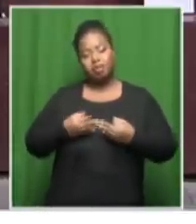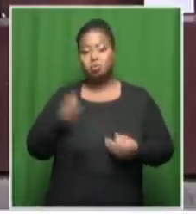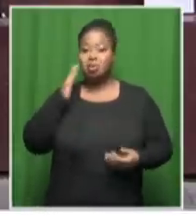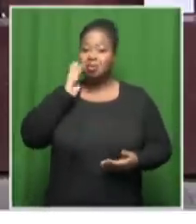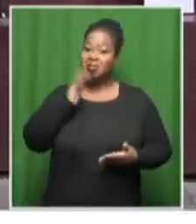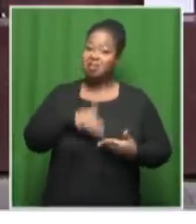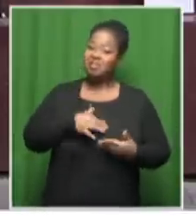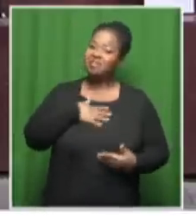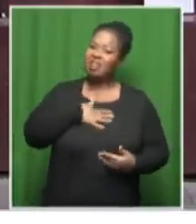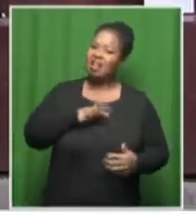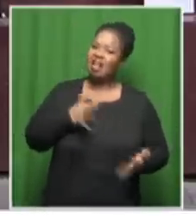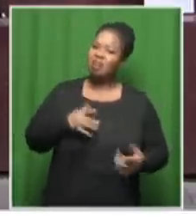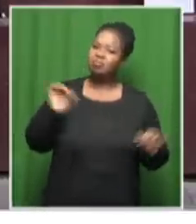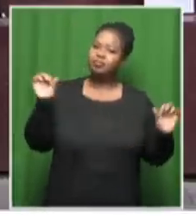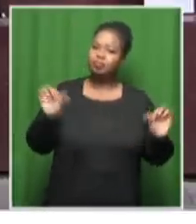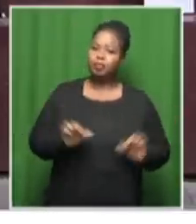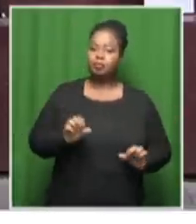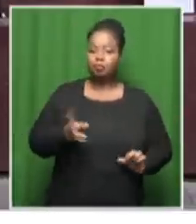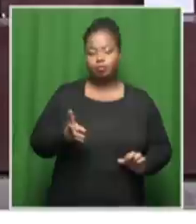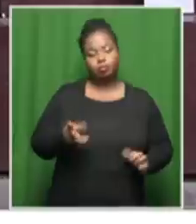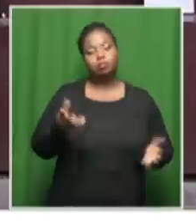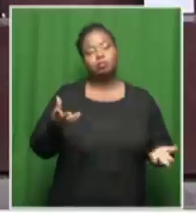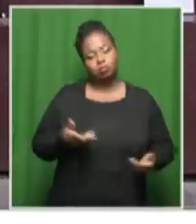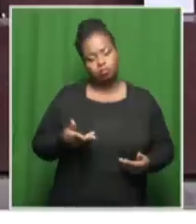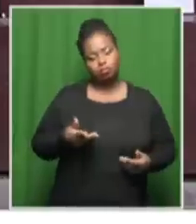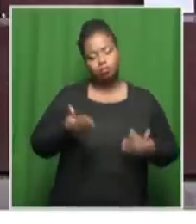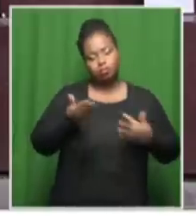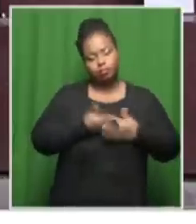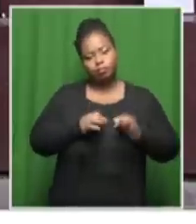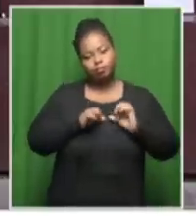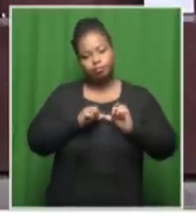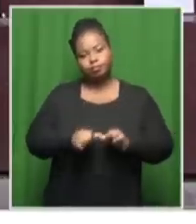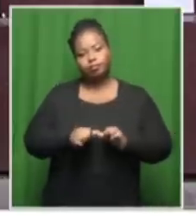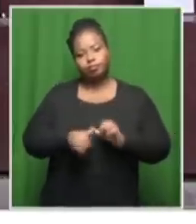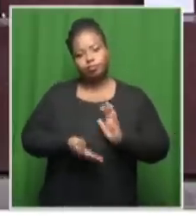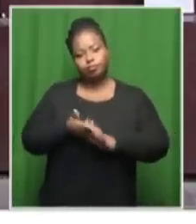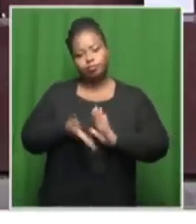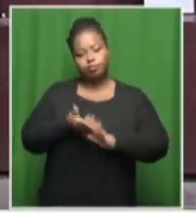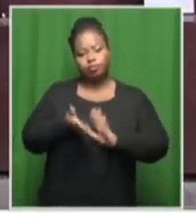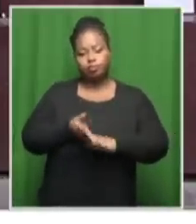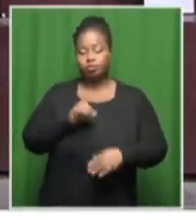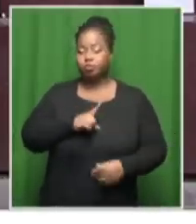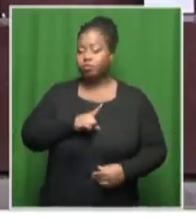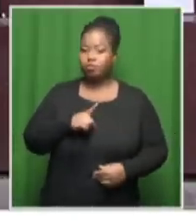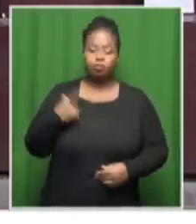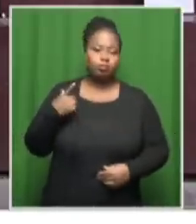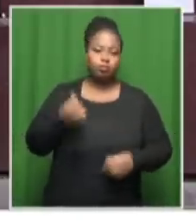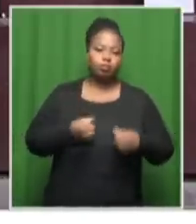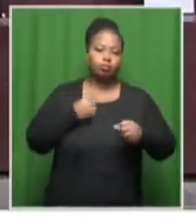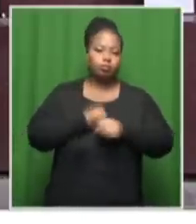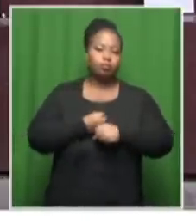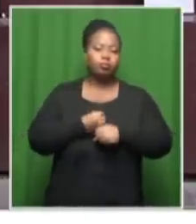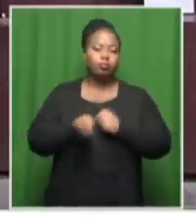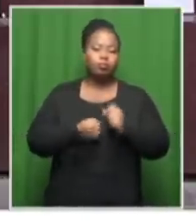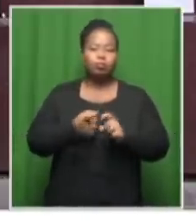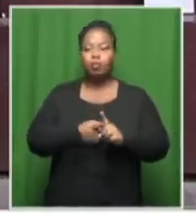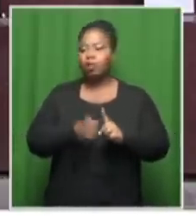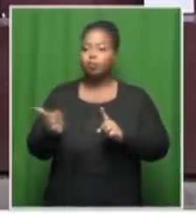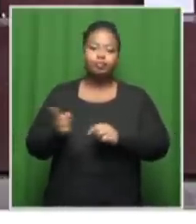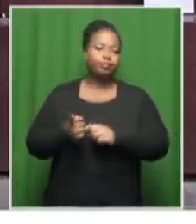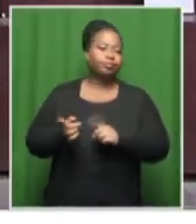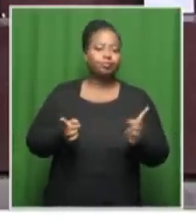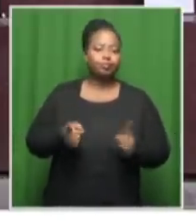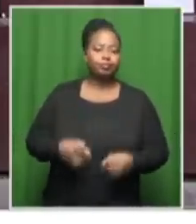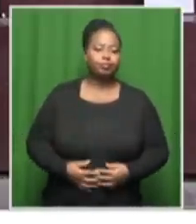it feel like to be back here again and eventually this case getting underway after quite a number of sideshows and delays